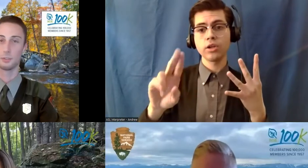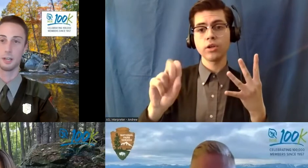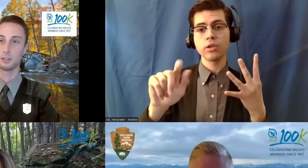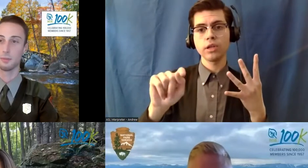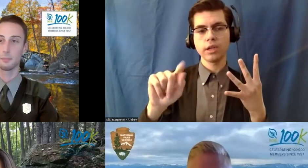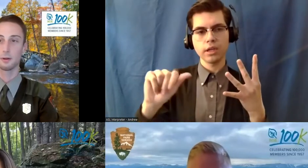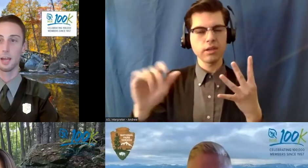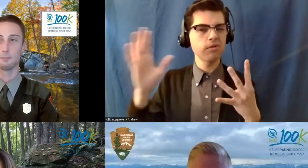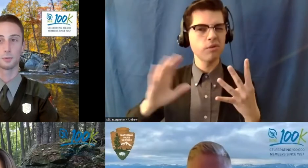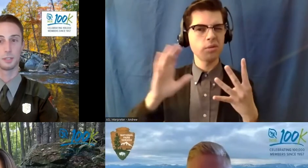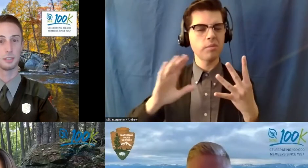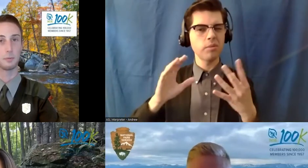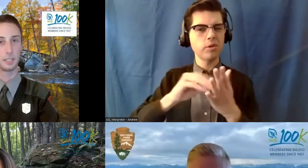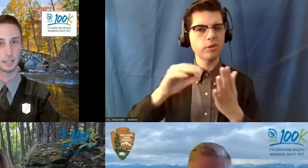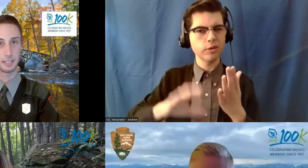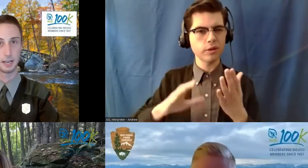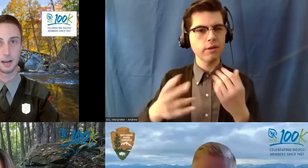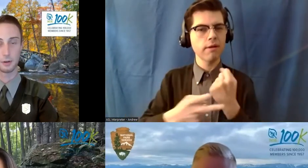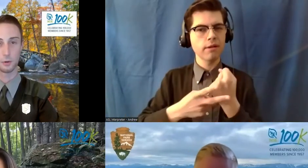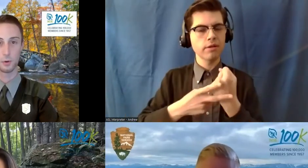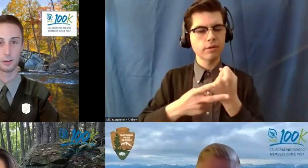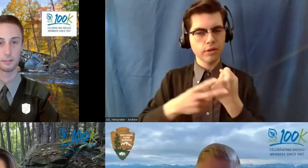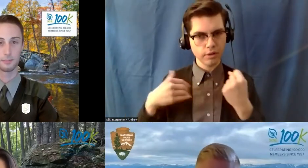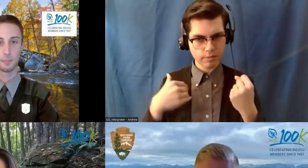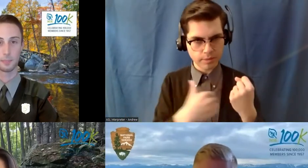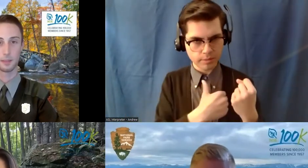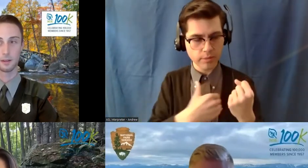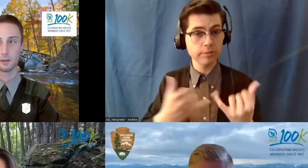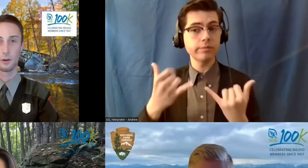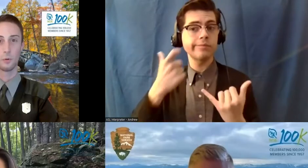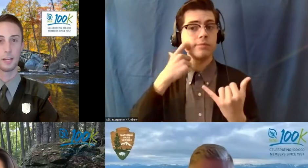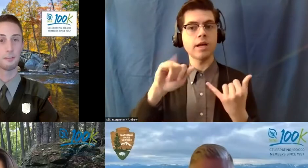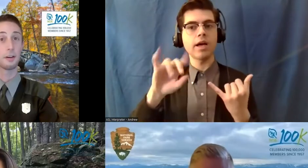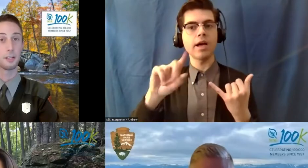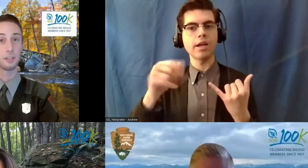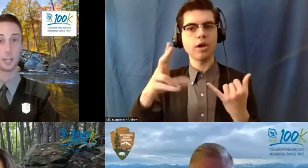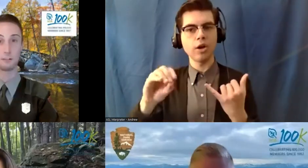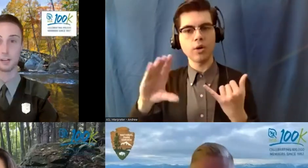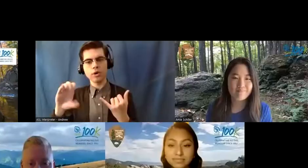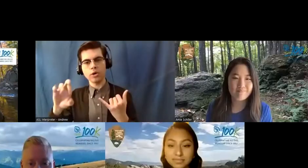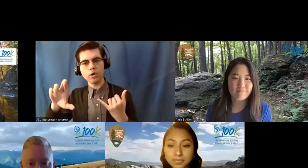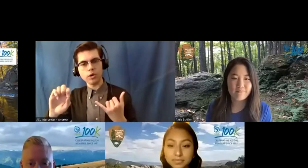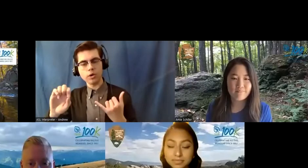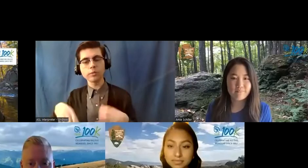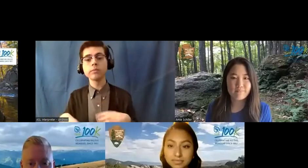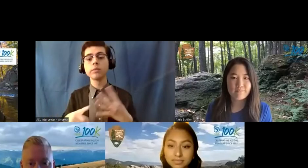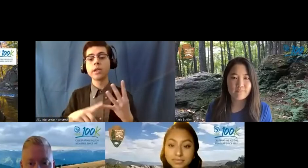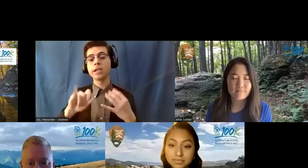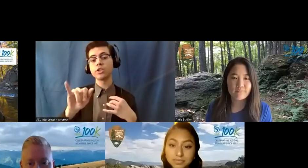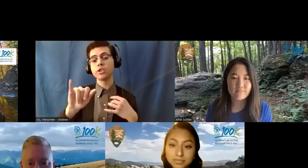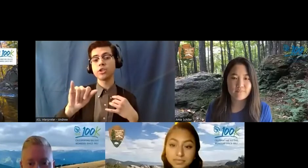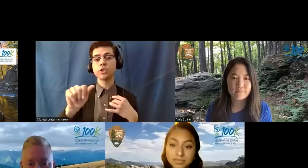Association member, and most recently with the SCA Idaho Corps. We have Jay Fennell, a